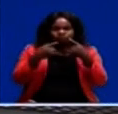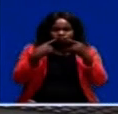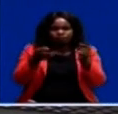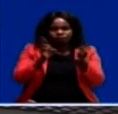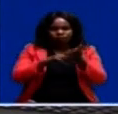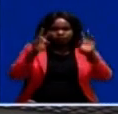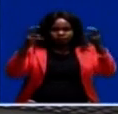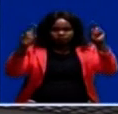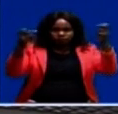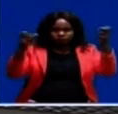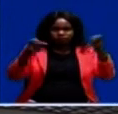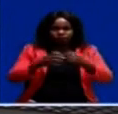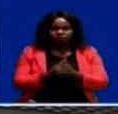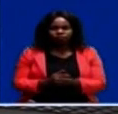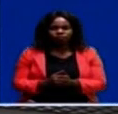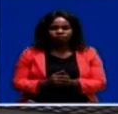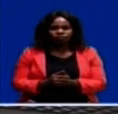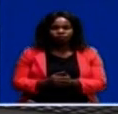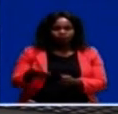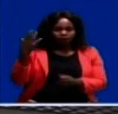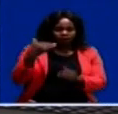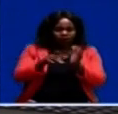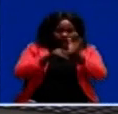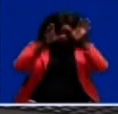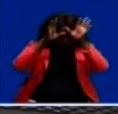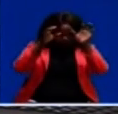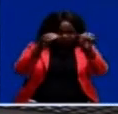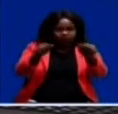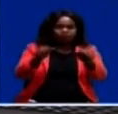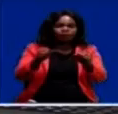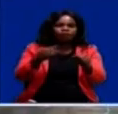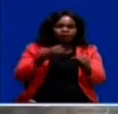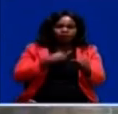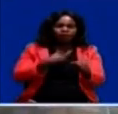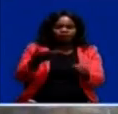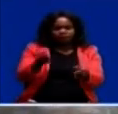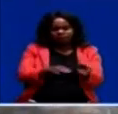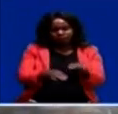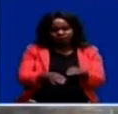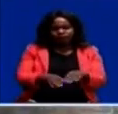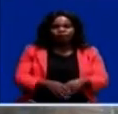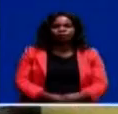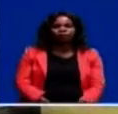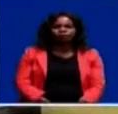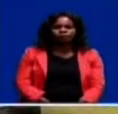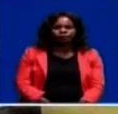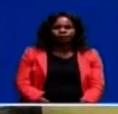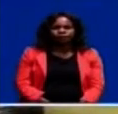recap of the top stories at this hour. Former Vice President Lupando Mwape has been put to rest.